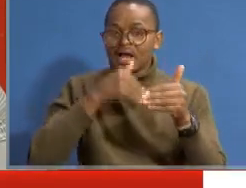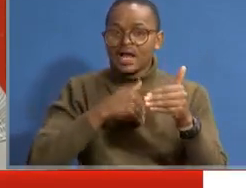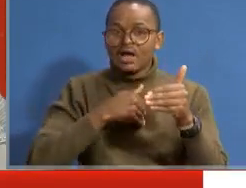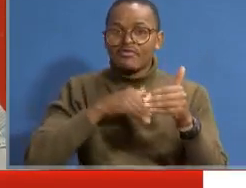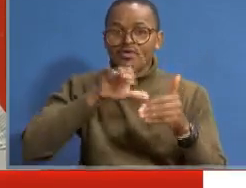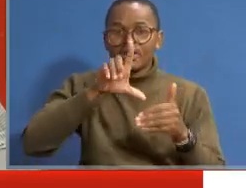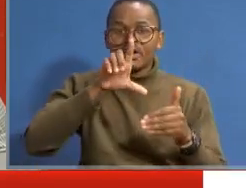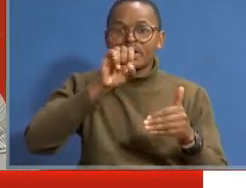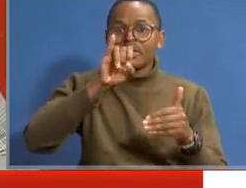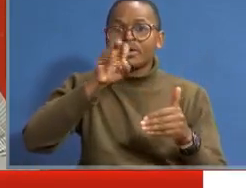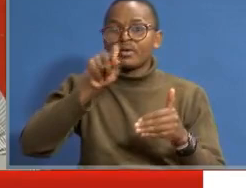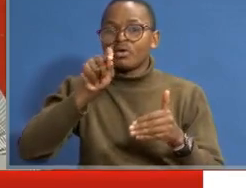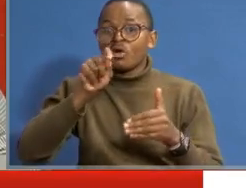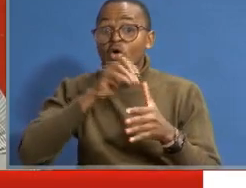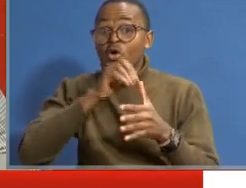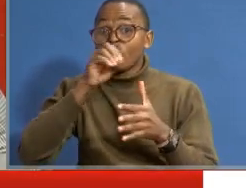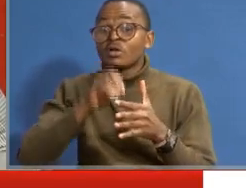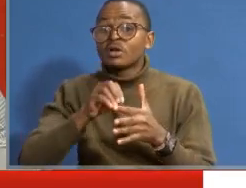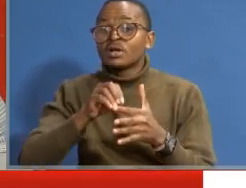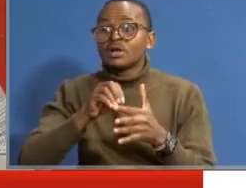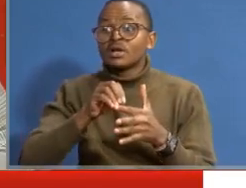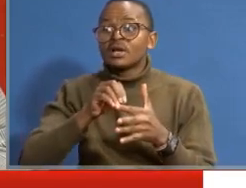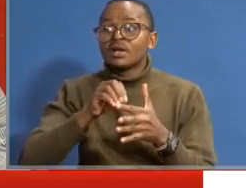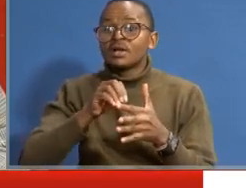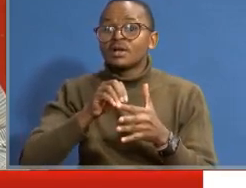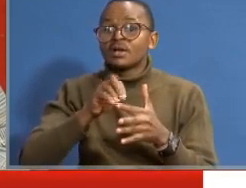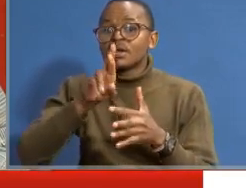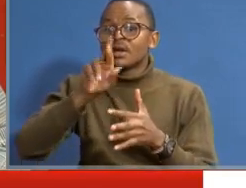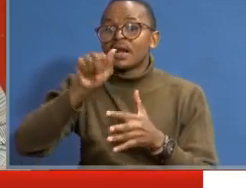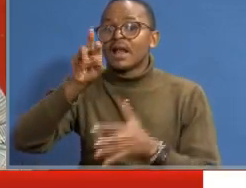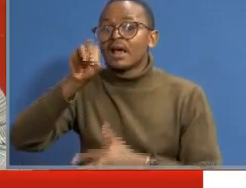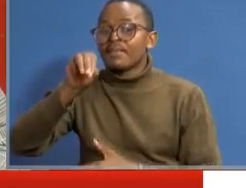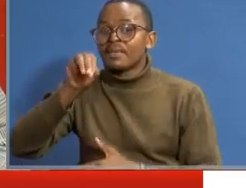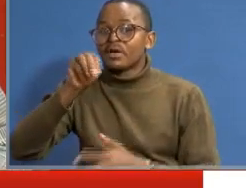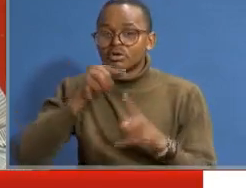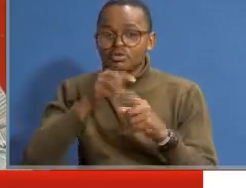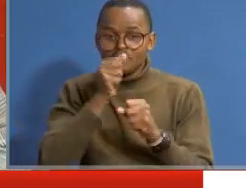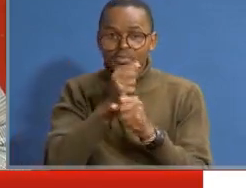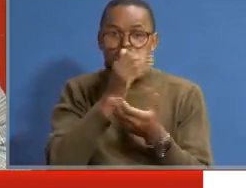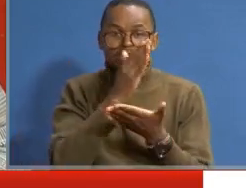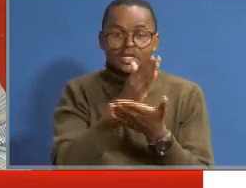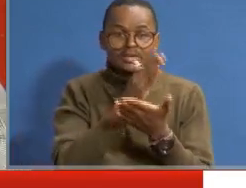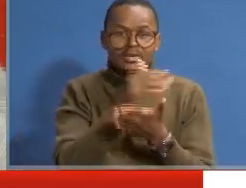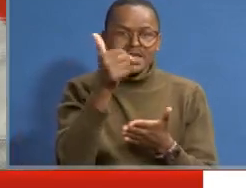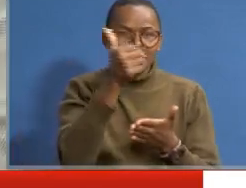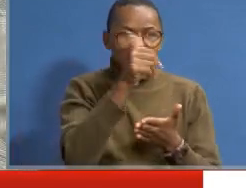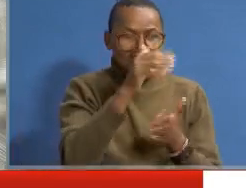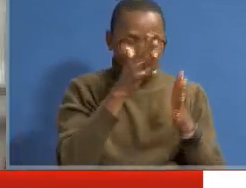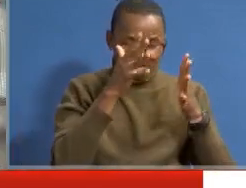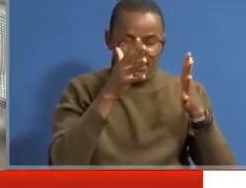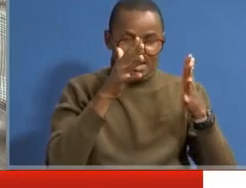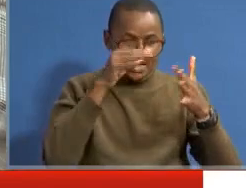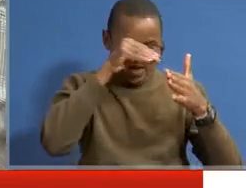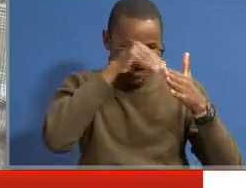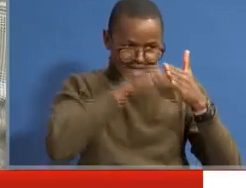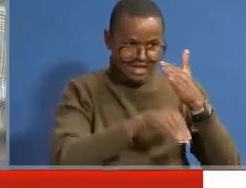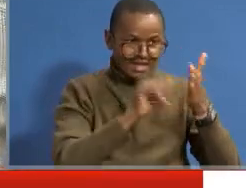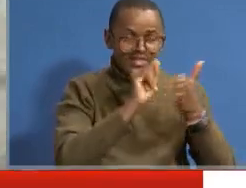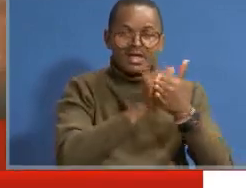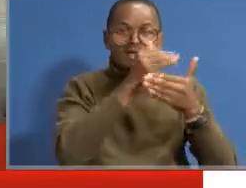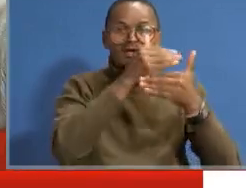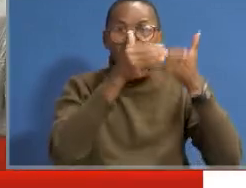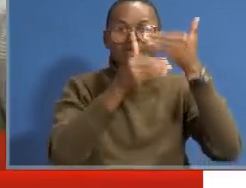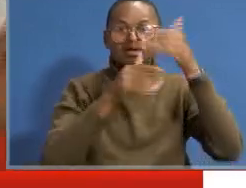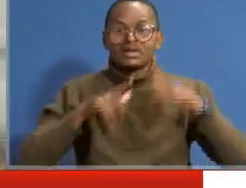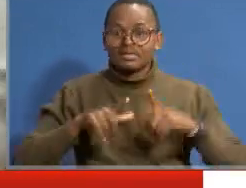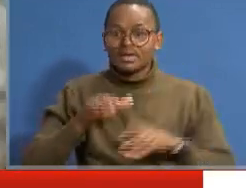a lift or a ram just to make sure that anybody can access that building.